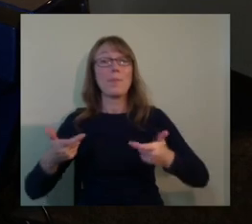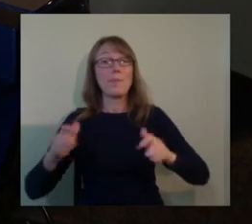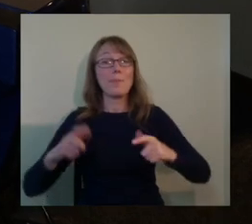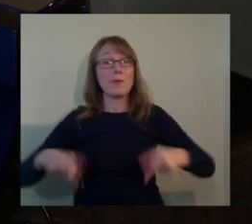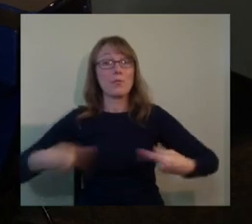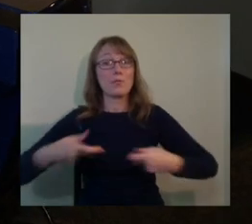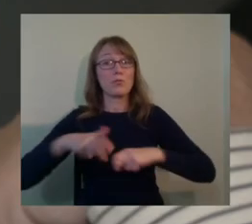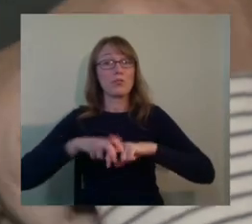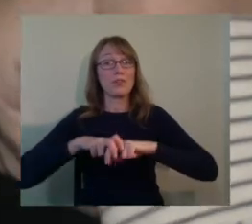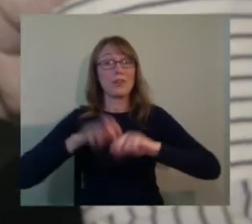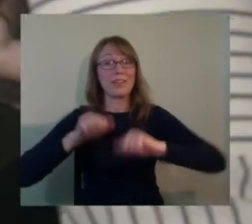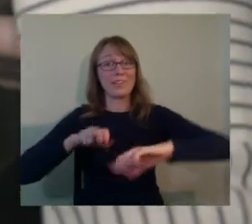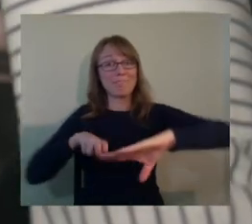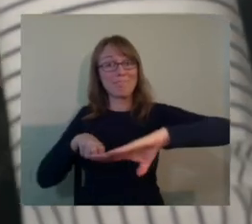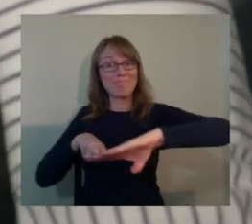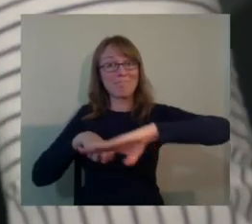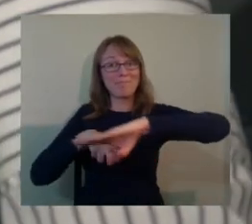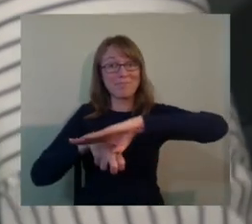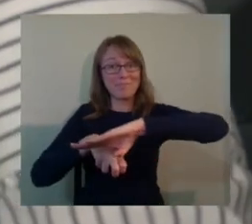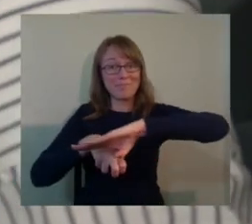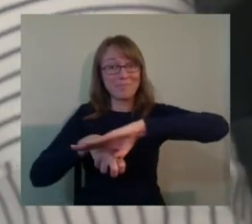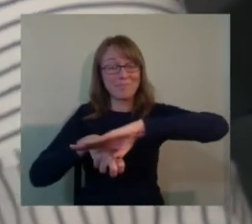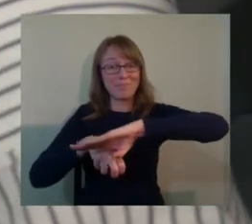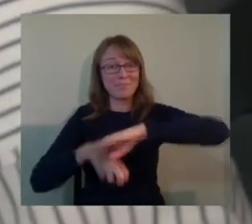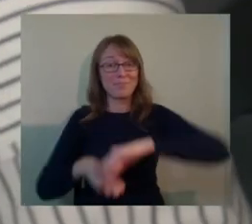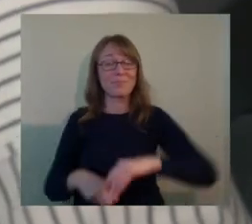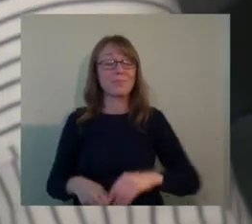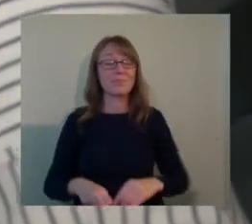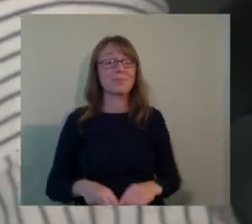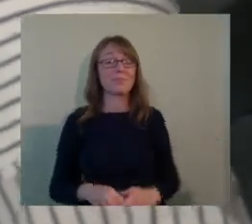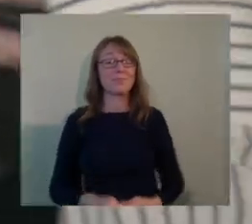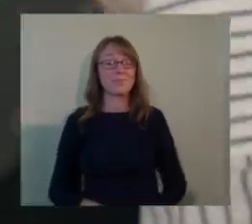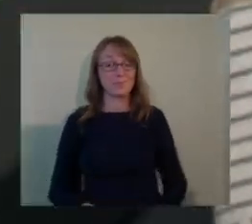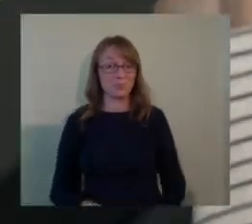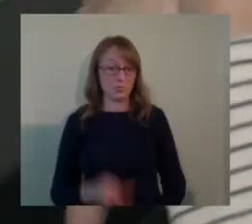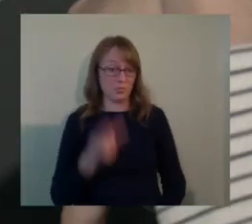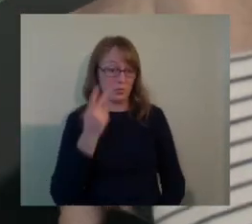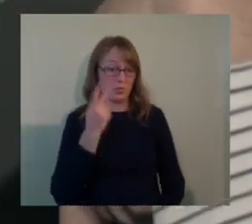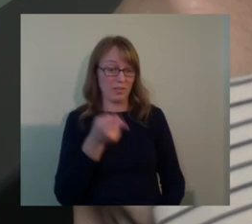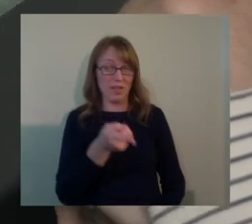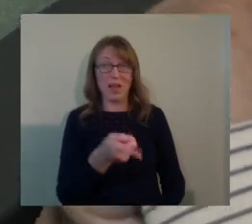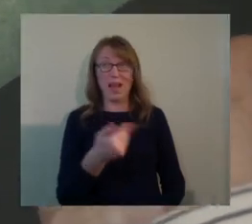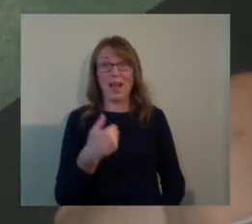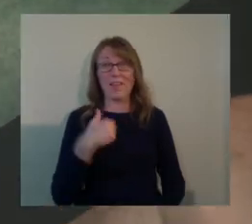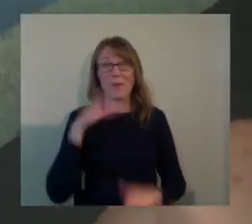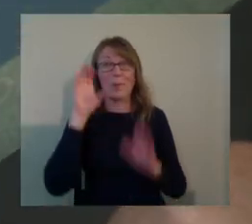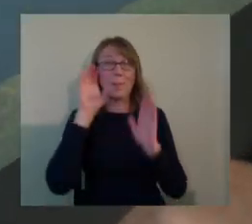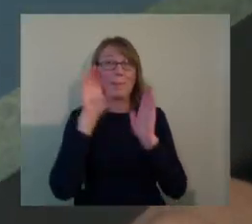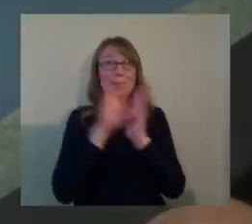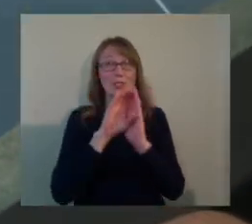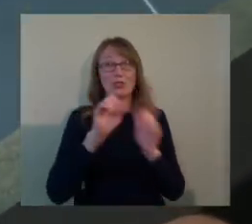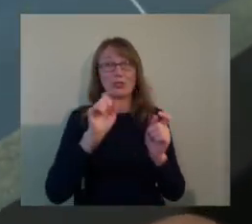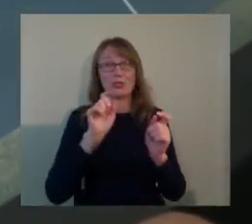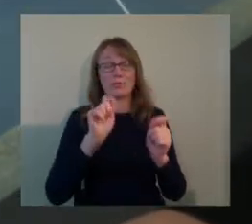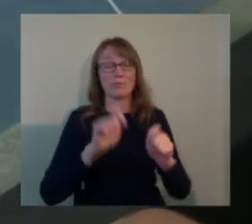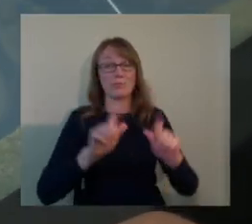screen in order to activate it. There, there are pictures that are now changing in the screen and a series of choices for